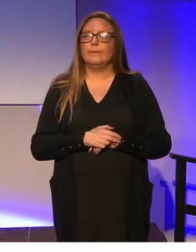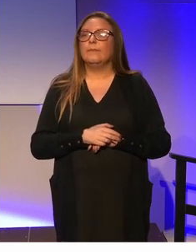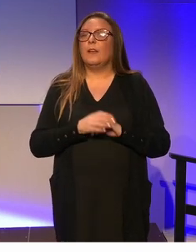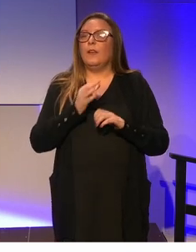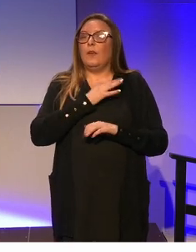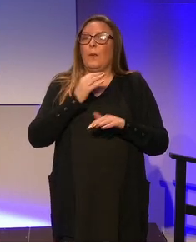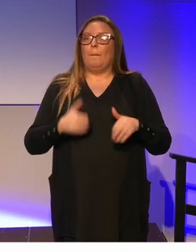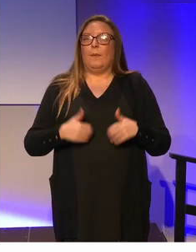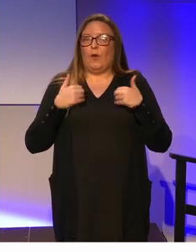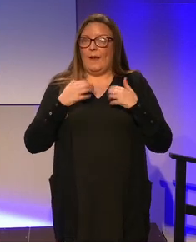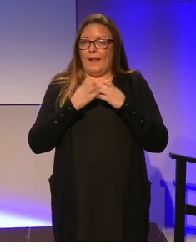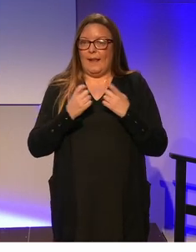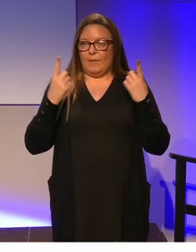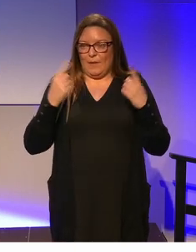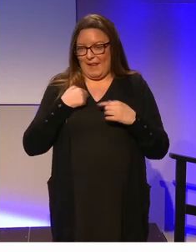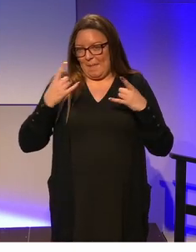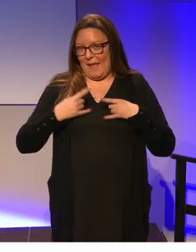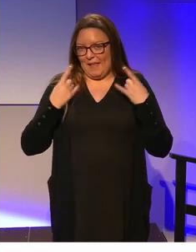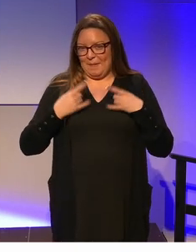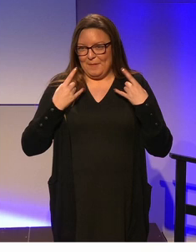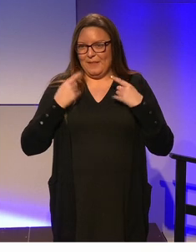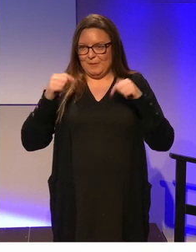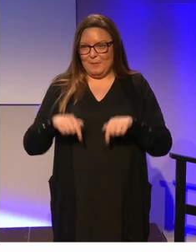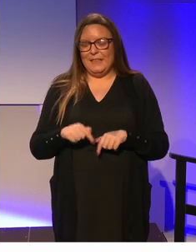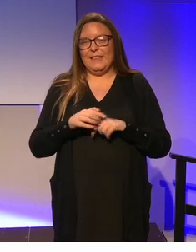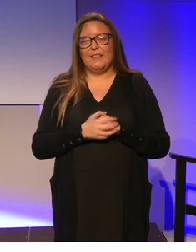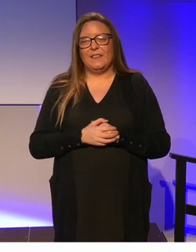Good morning everybody, I am delighted to be here in